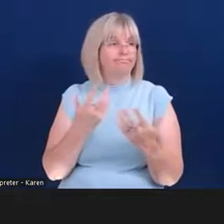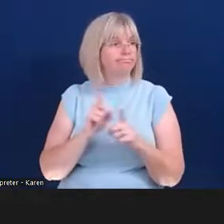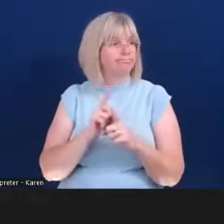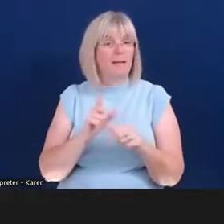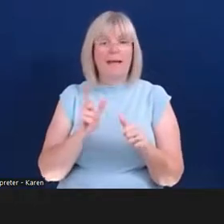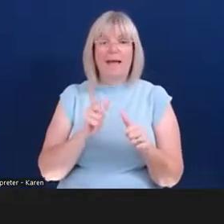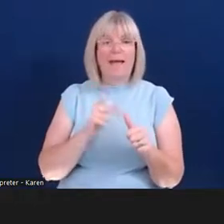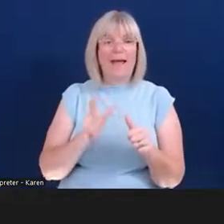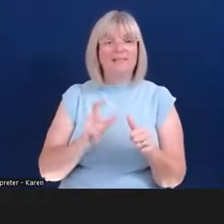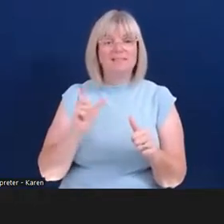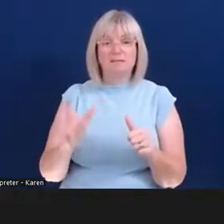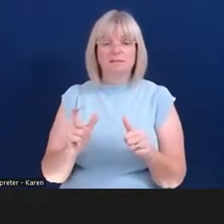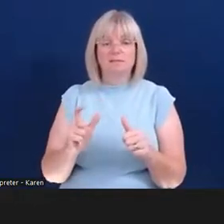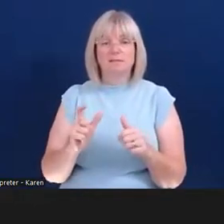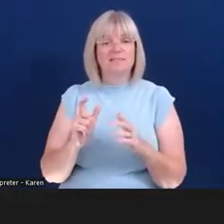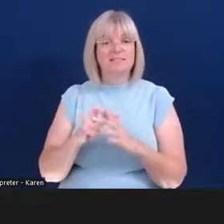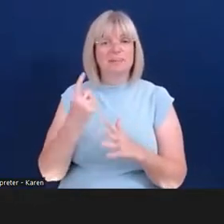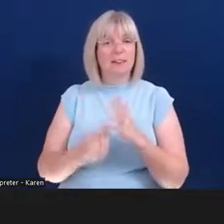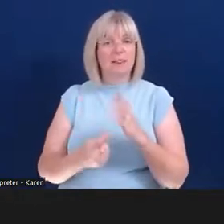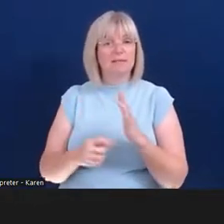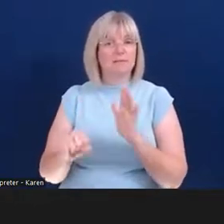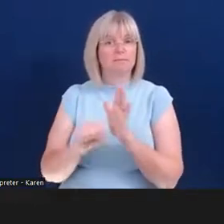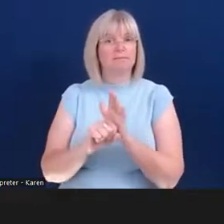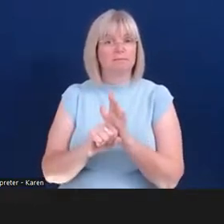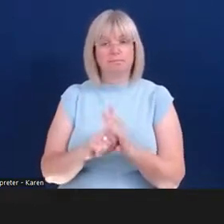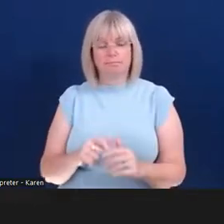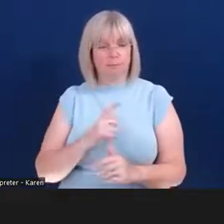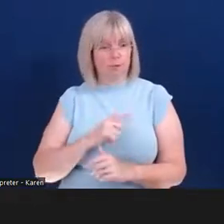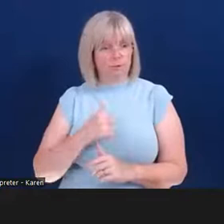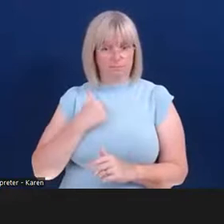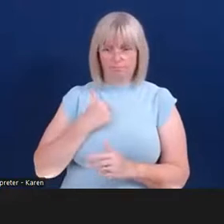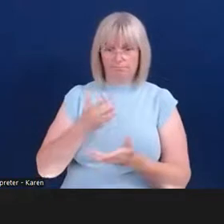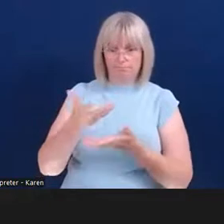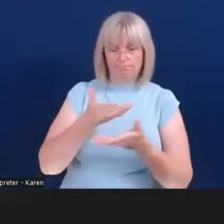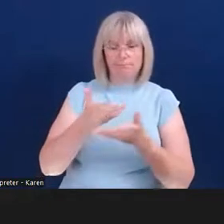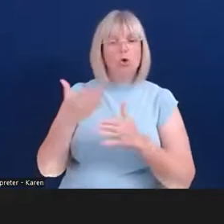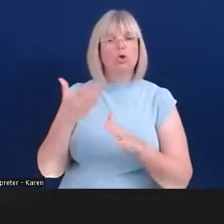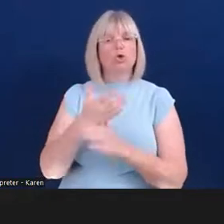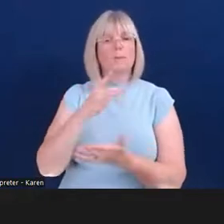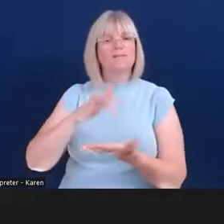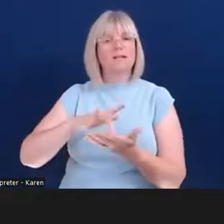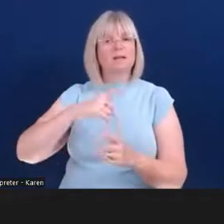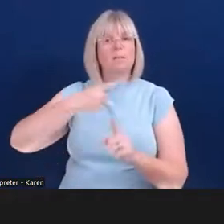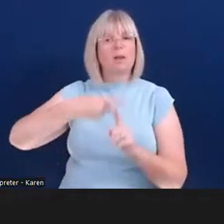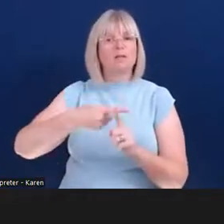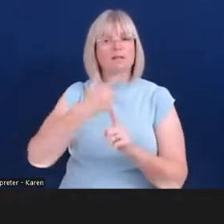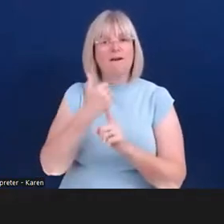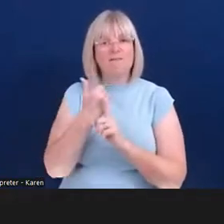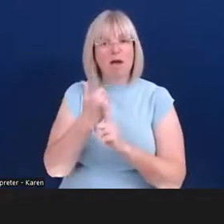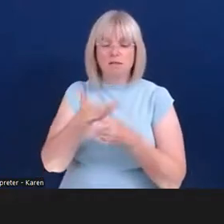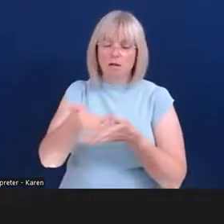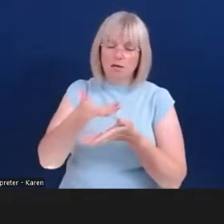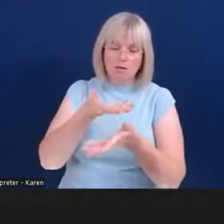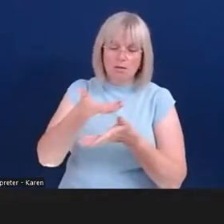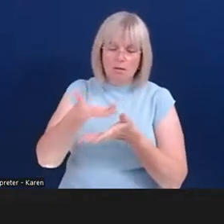start off with through talking to my job centre plus advisor. I was then passed on to a disability advisor